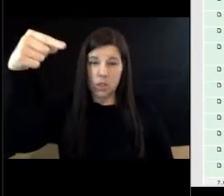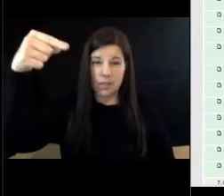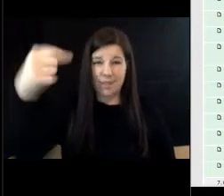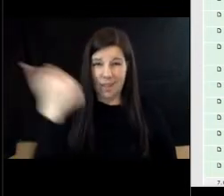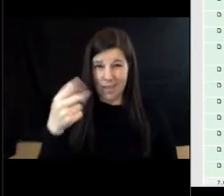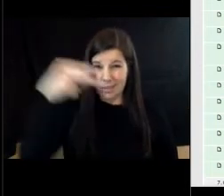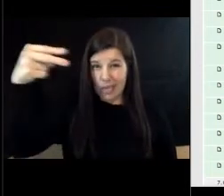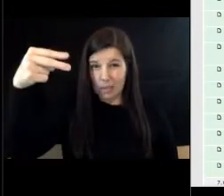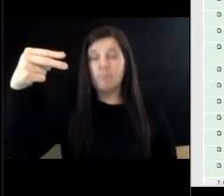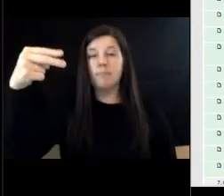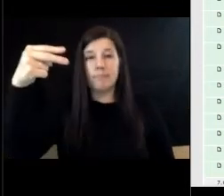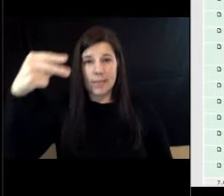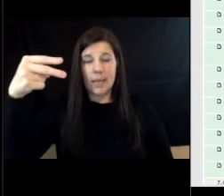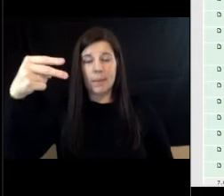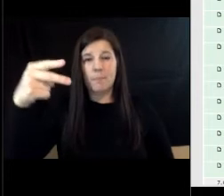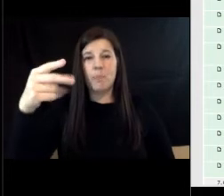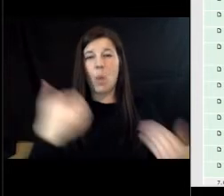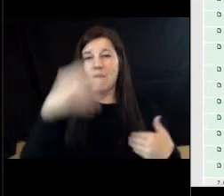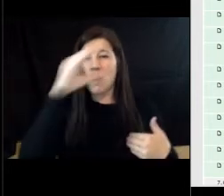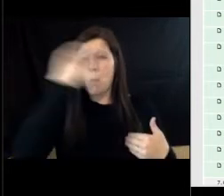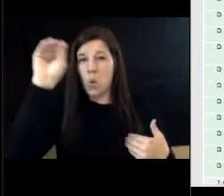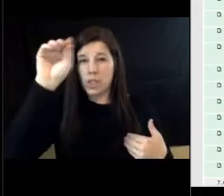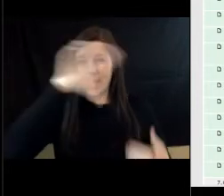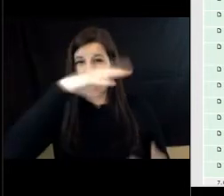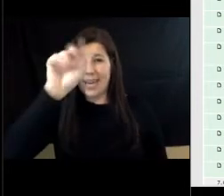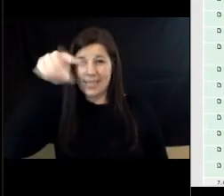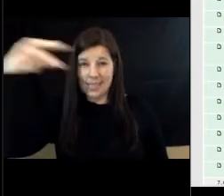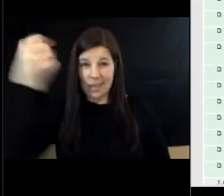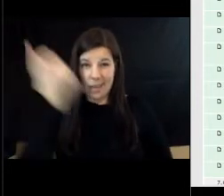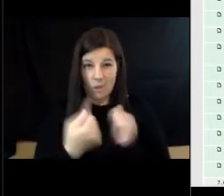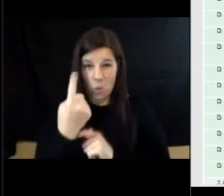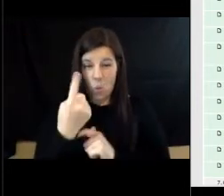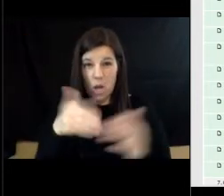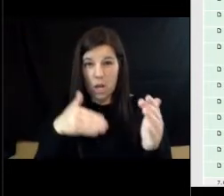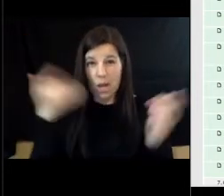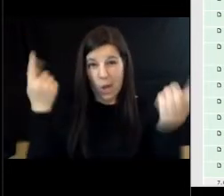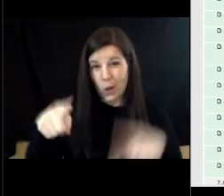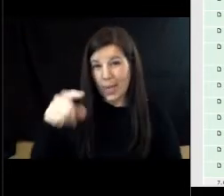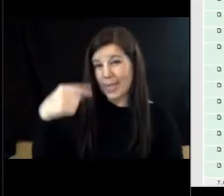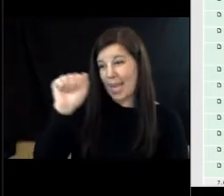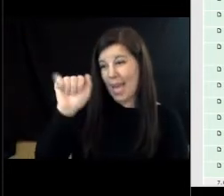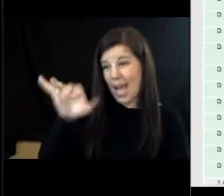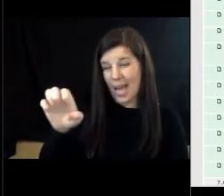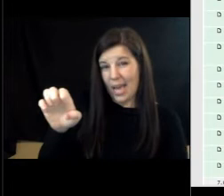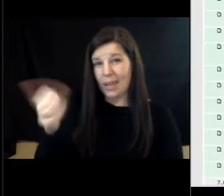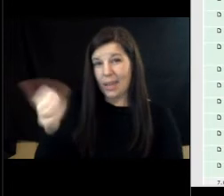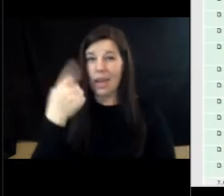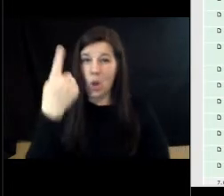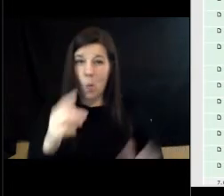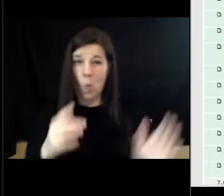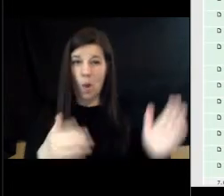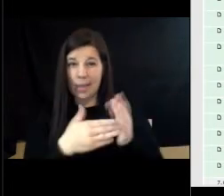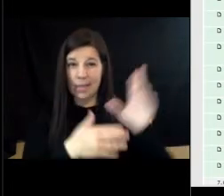second second we have a motion in a second all those in favor say aye aye aye all those opposed the eyes have it motion passes